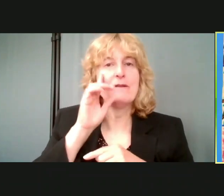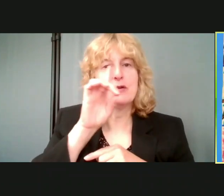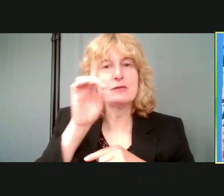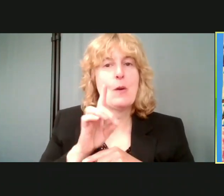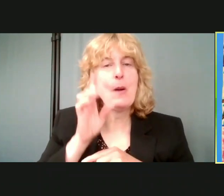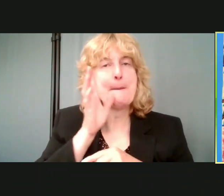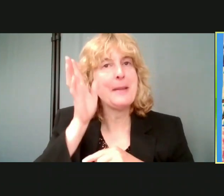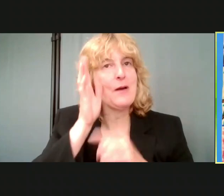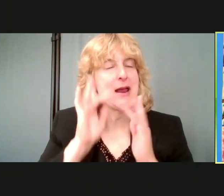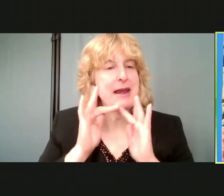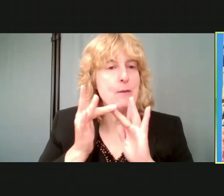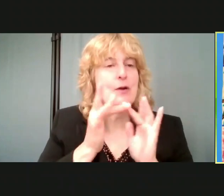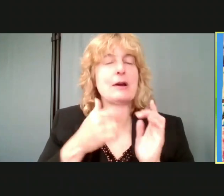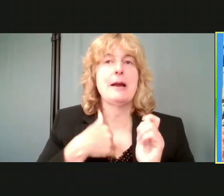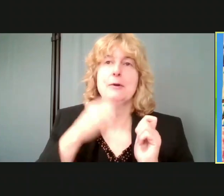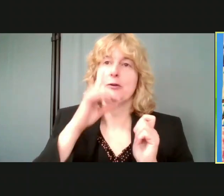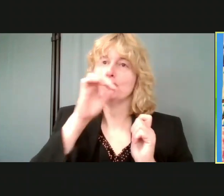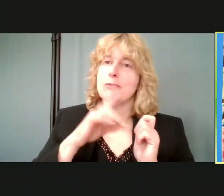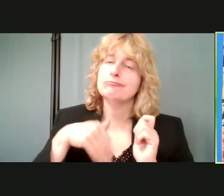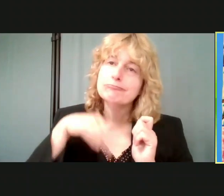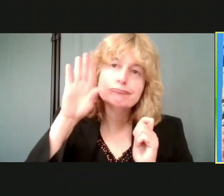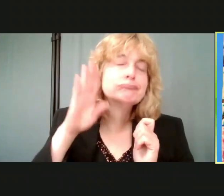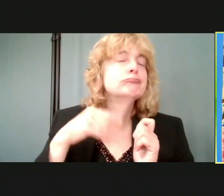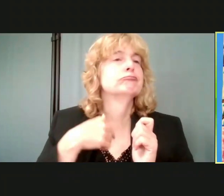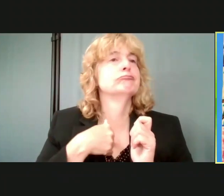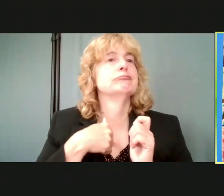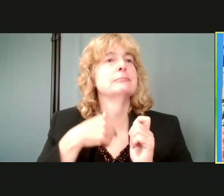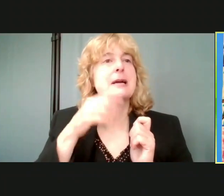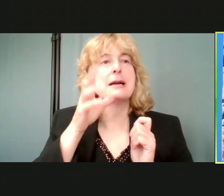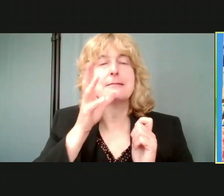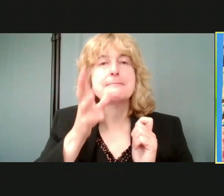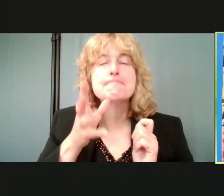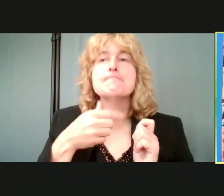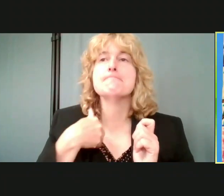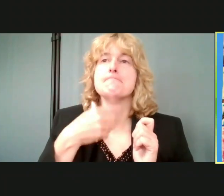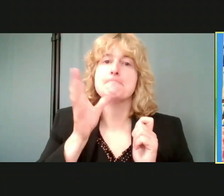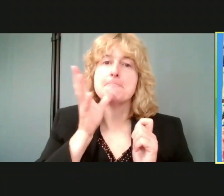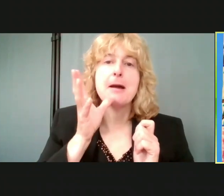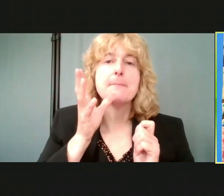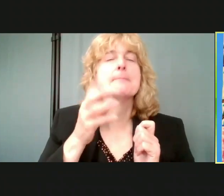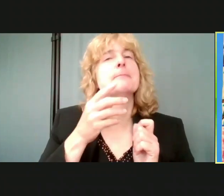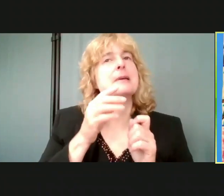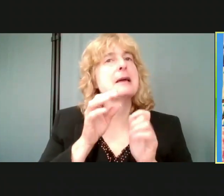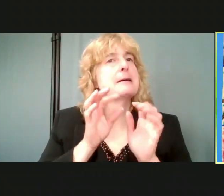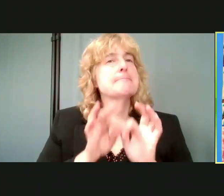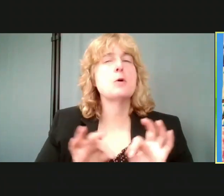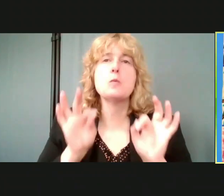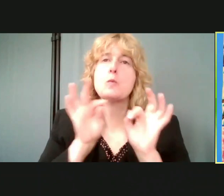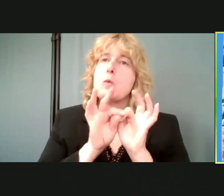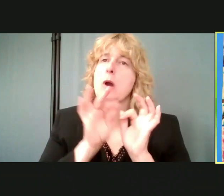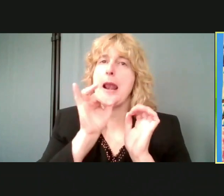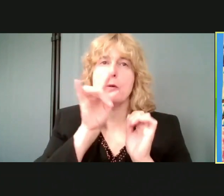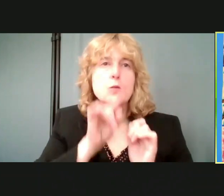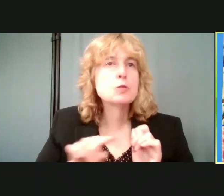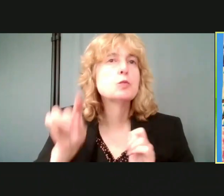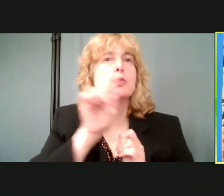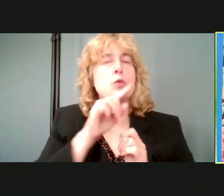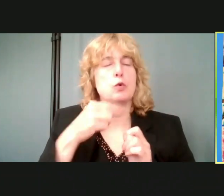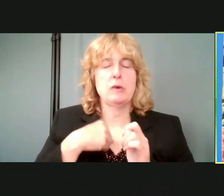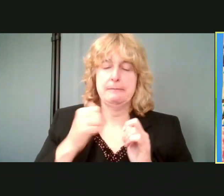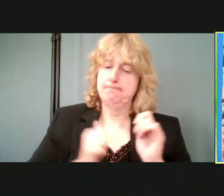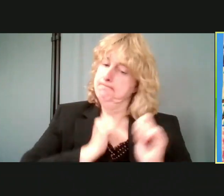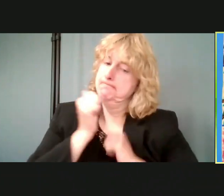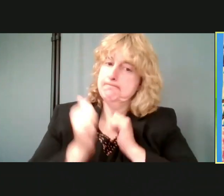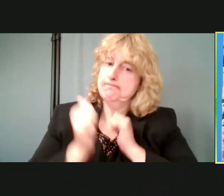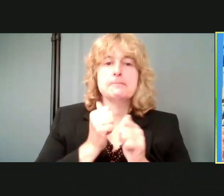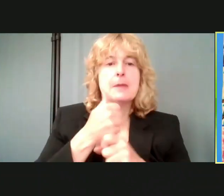Nana, a mom. And so important, I'm just like all of you, that we are stepping up to make sure that our community is